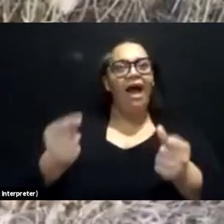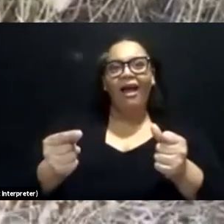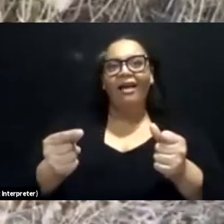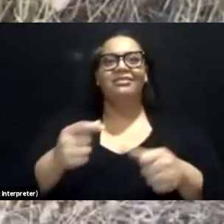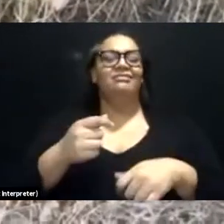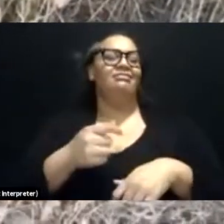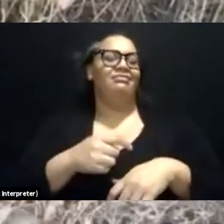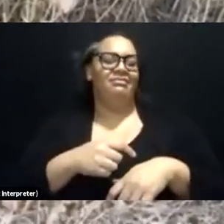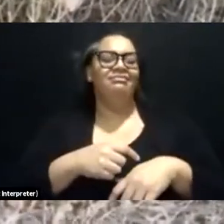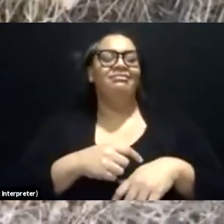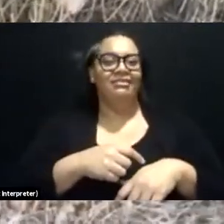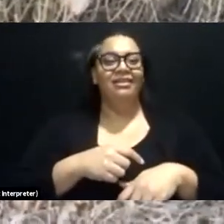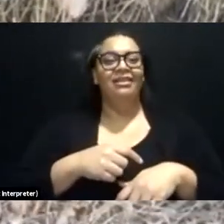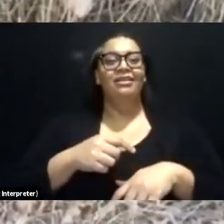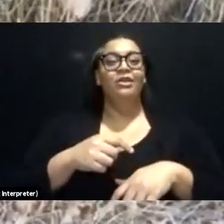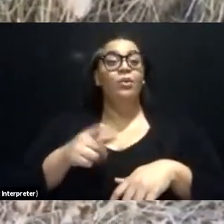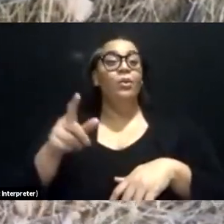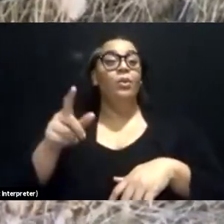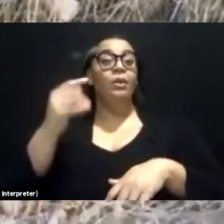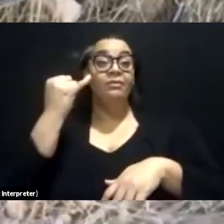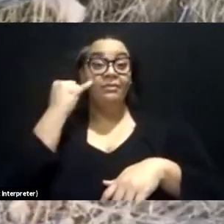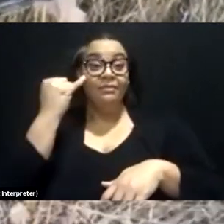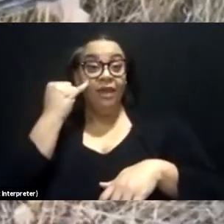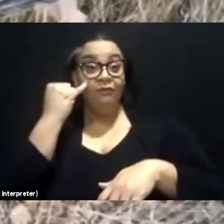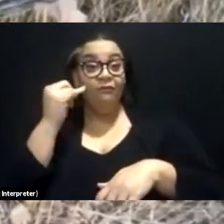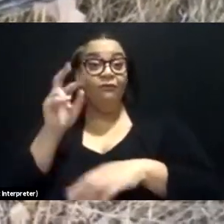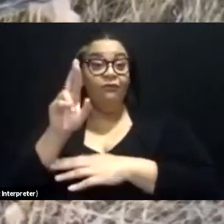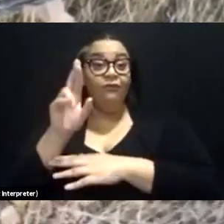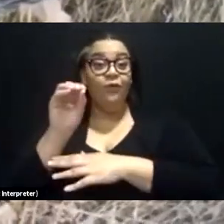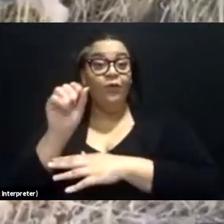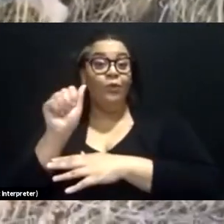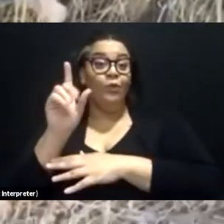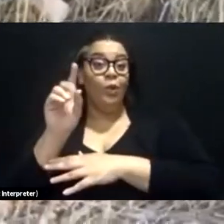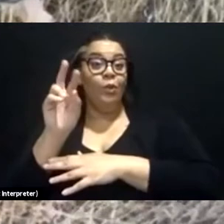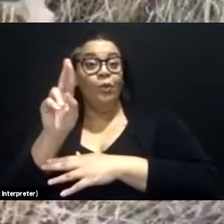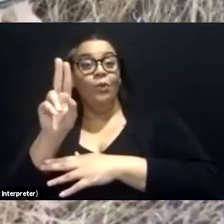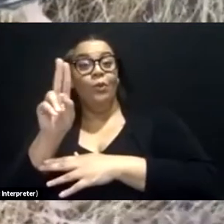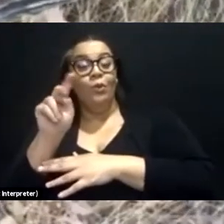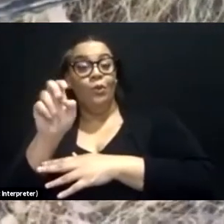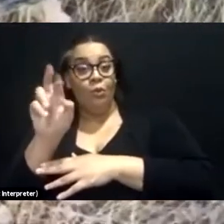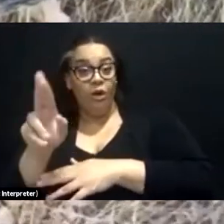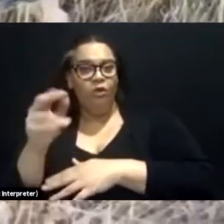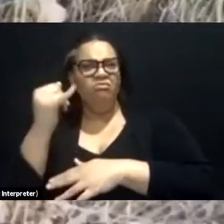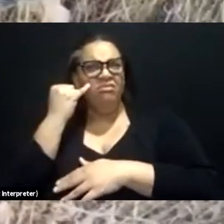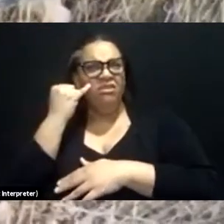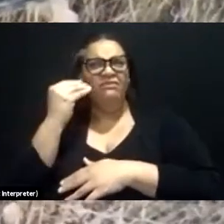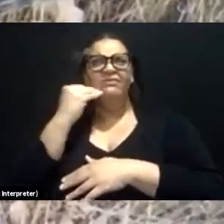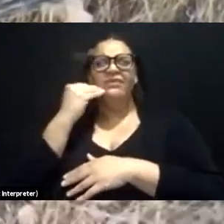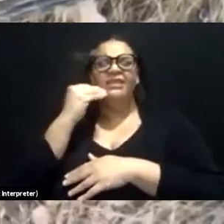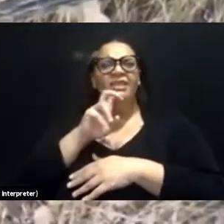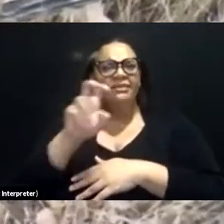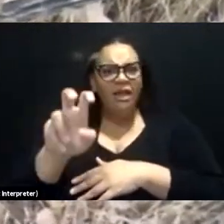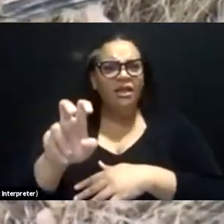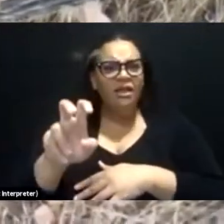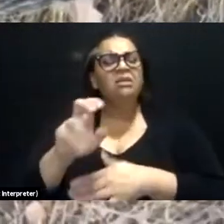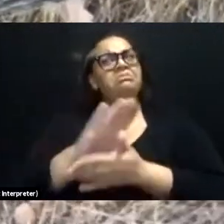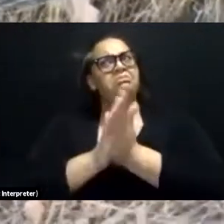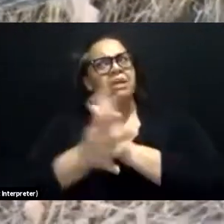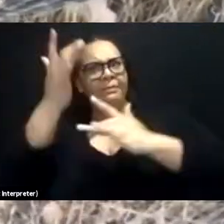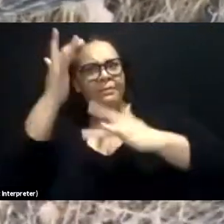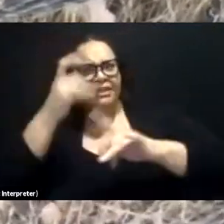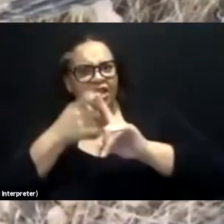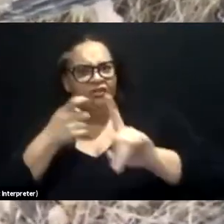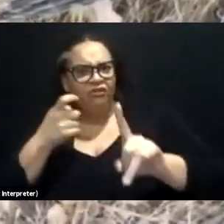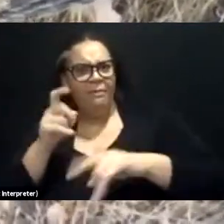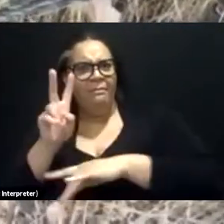people wonder if a road runner eats a rattlesnake, will it get sick from the rattlesnake's venom? And the